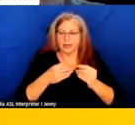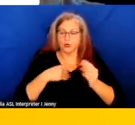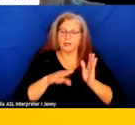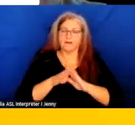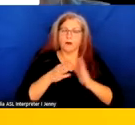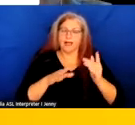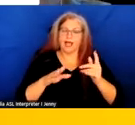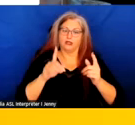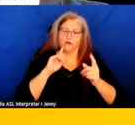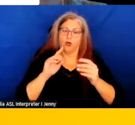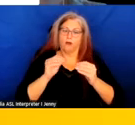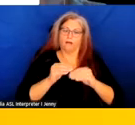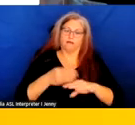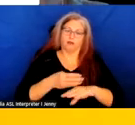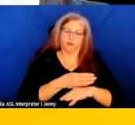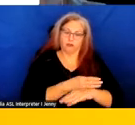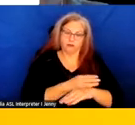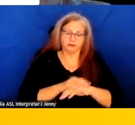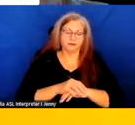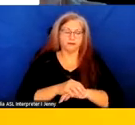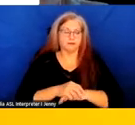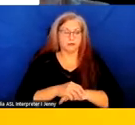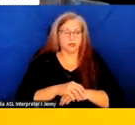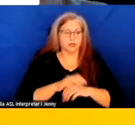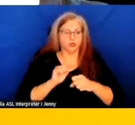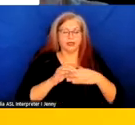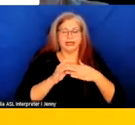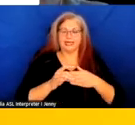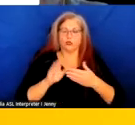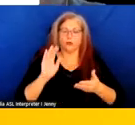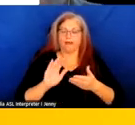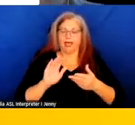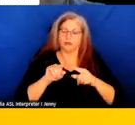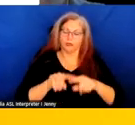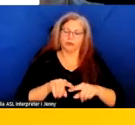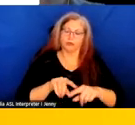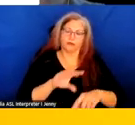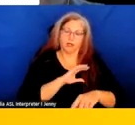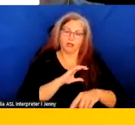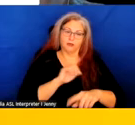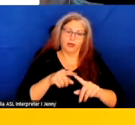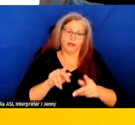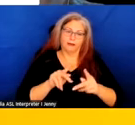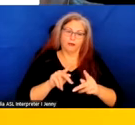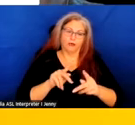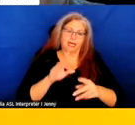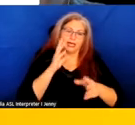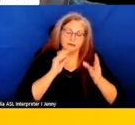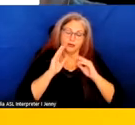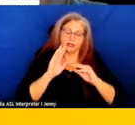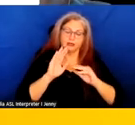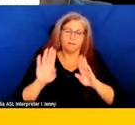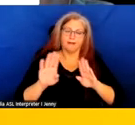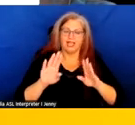to develop them to lead to less use of law enforcement when people are experiencing a behavioral health crisis.